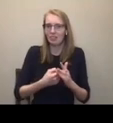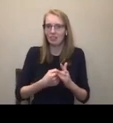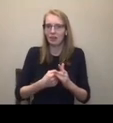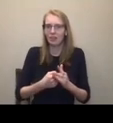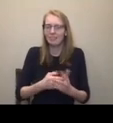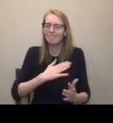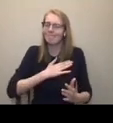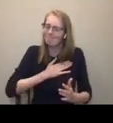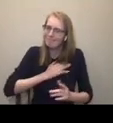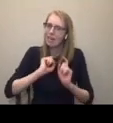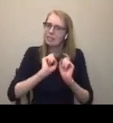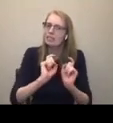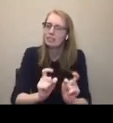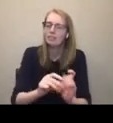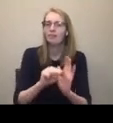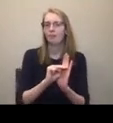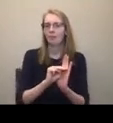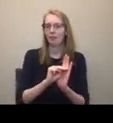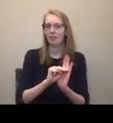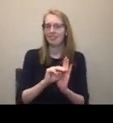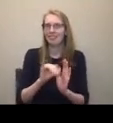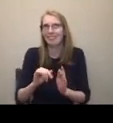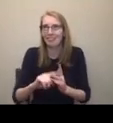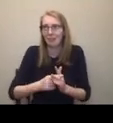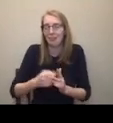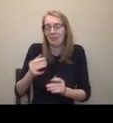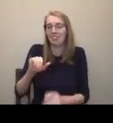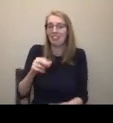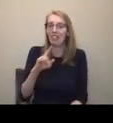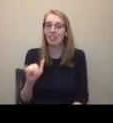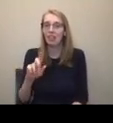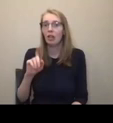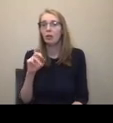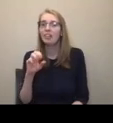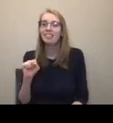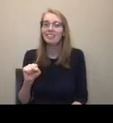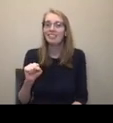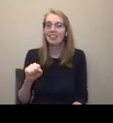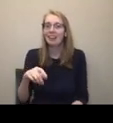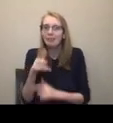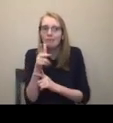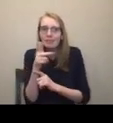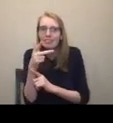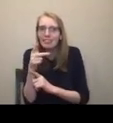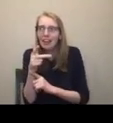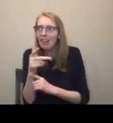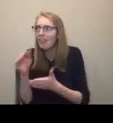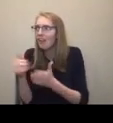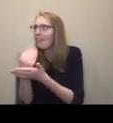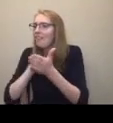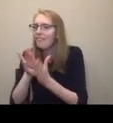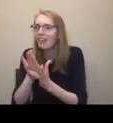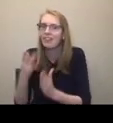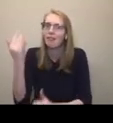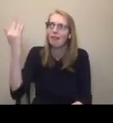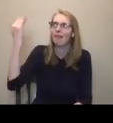Lewis telethons. You have to be at least my age to remember them though, I think. But Jerry Lewis was, he's saying, this is literally a